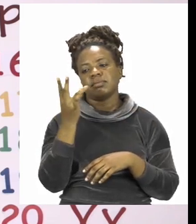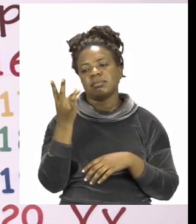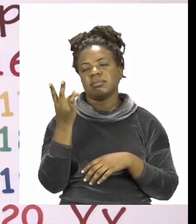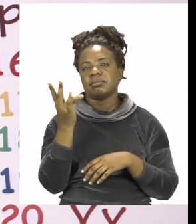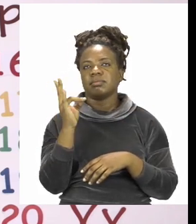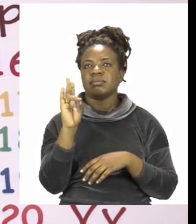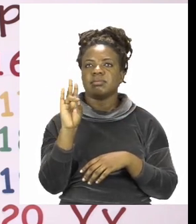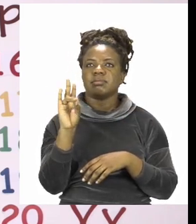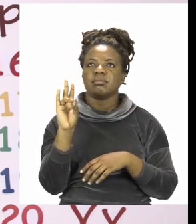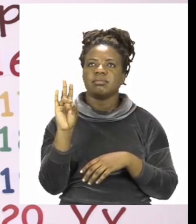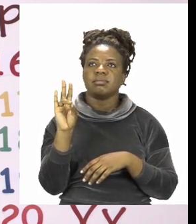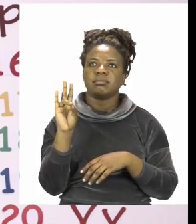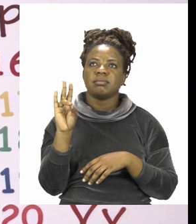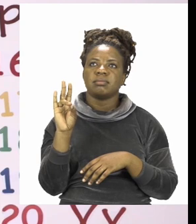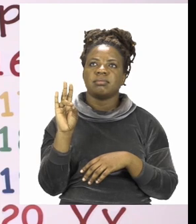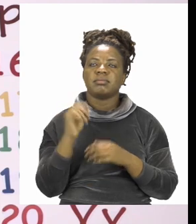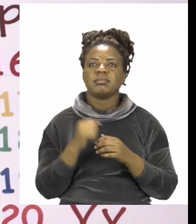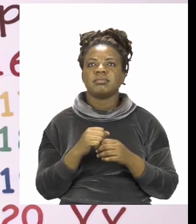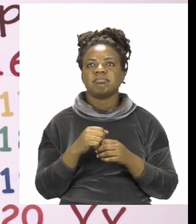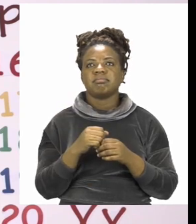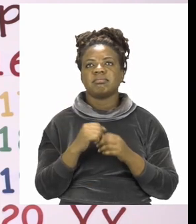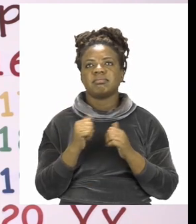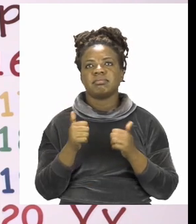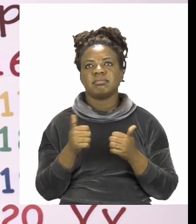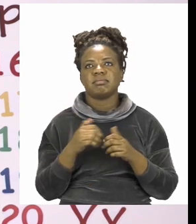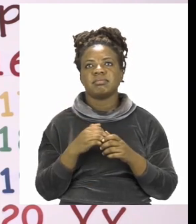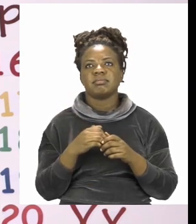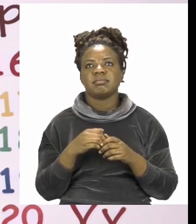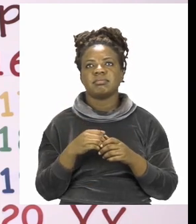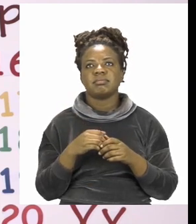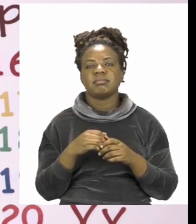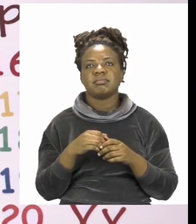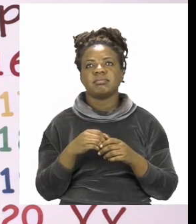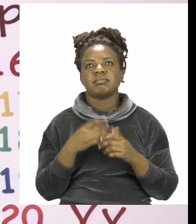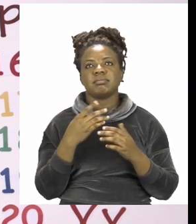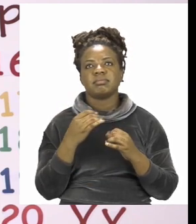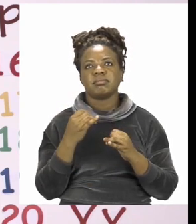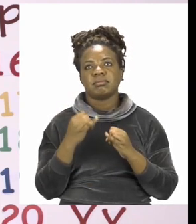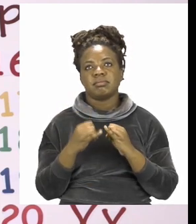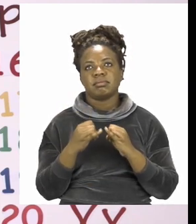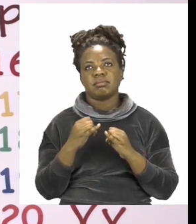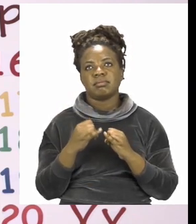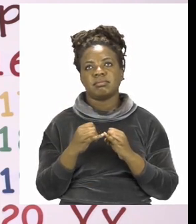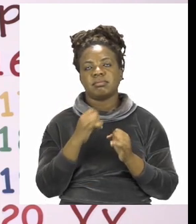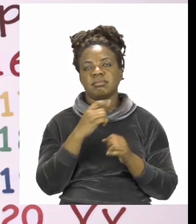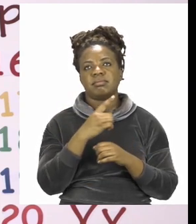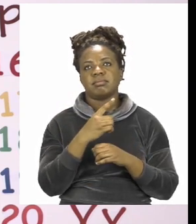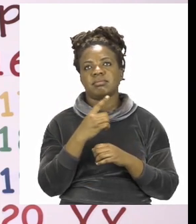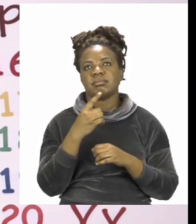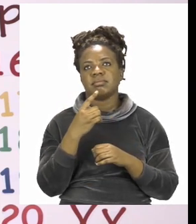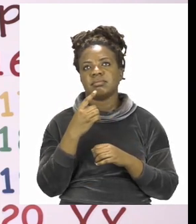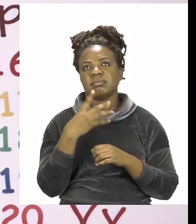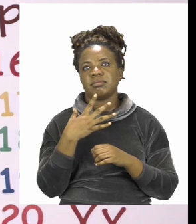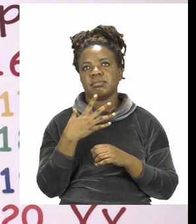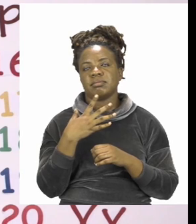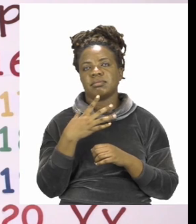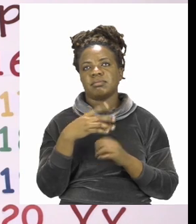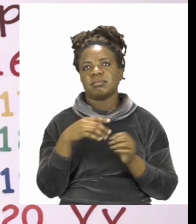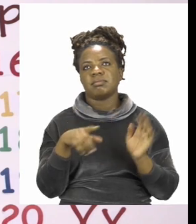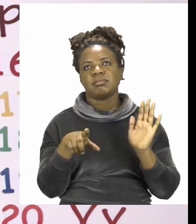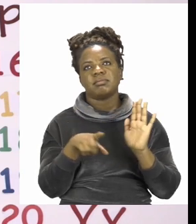7. Good job everyone. Let's now do the last one together. The last one says